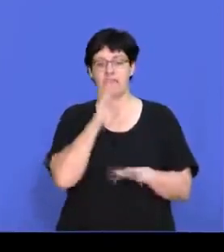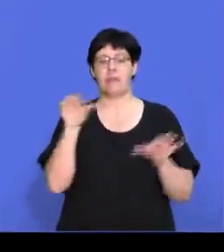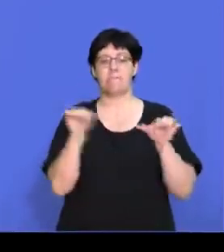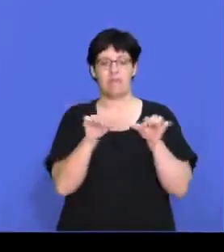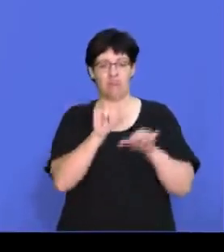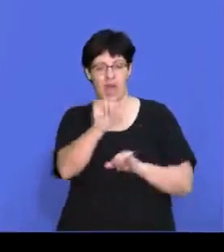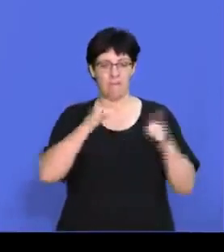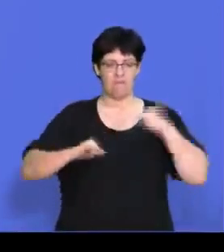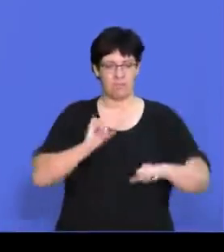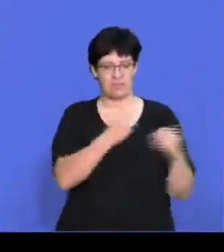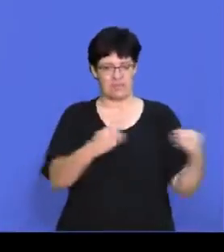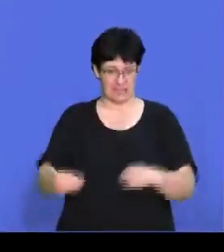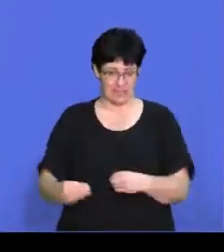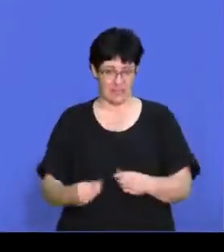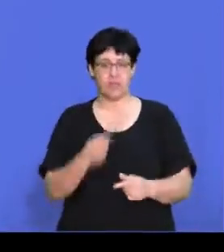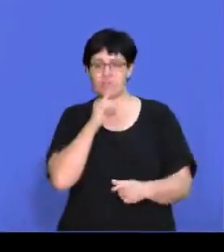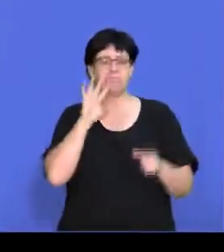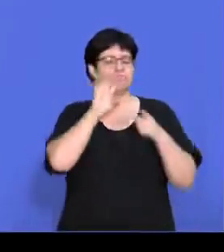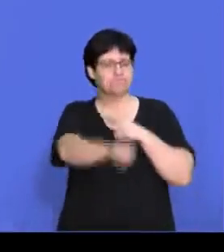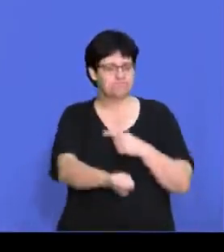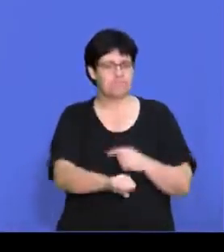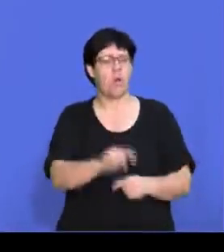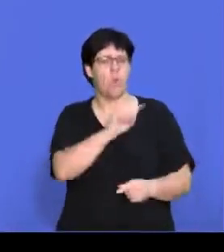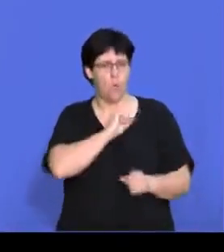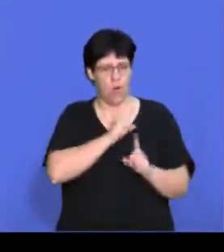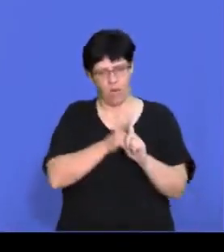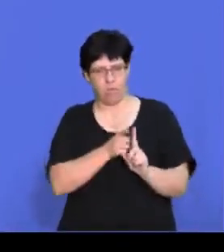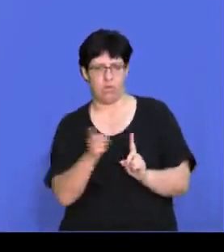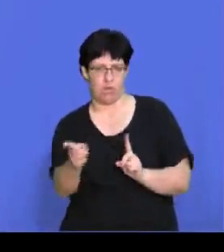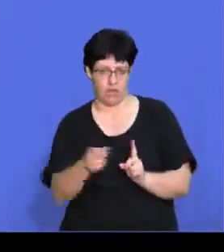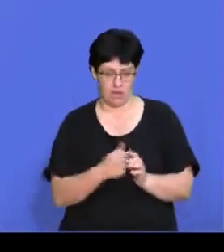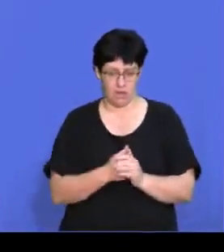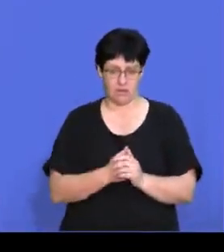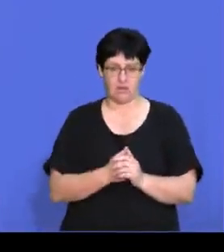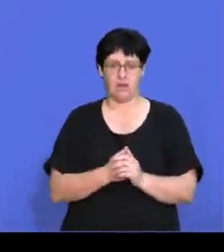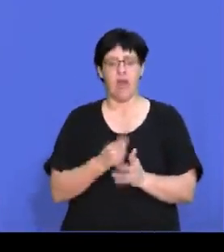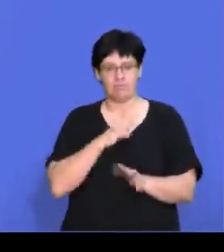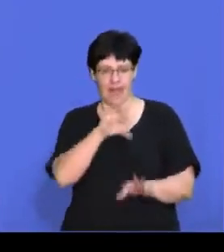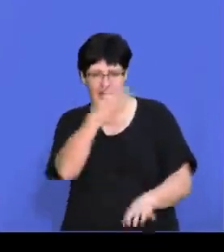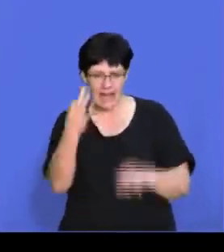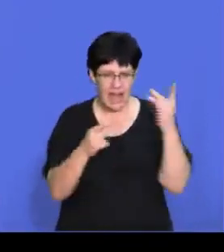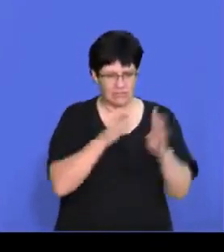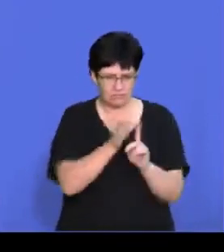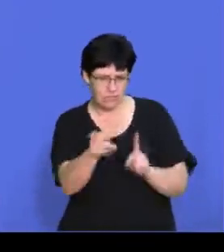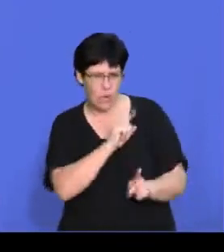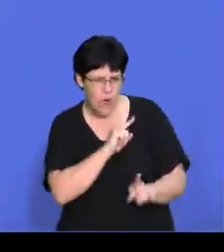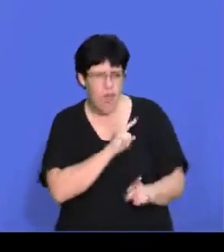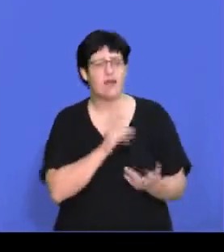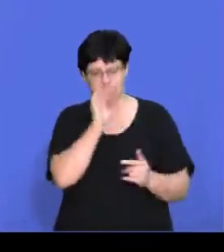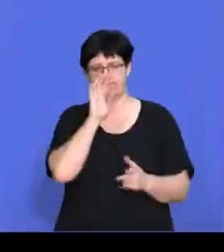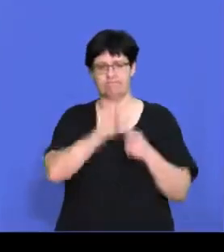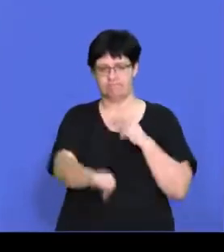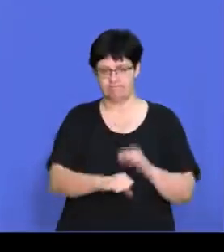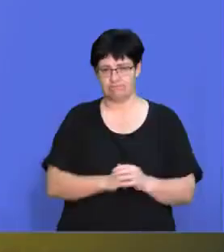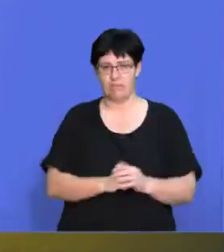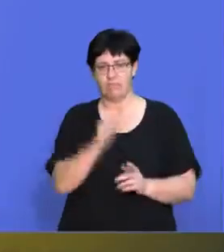Then we're going to measure the business performance in order to determine the reasons for deviations, and analyze these reasons. So